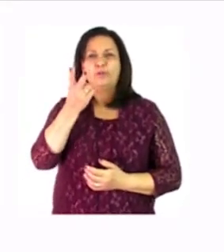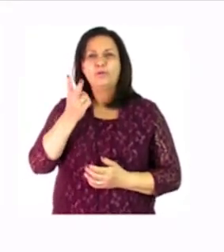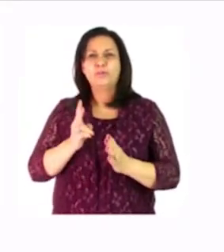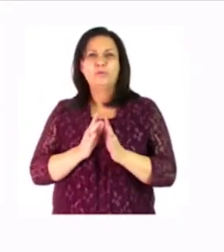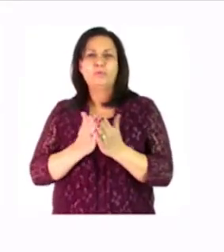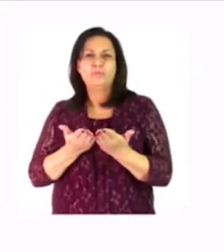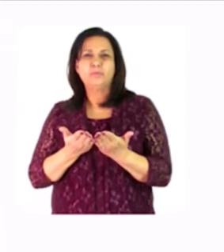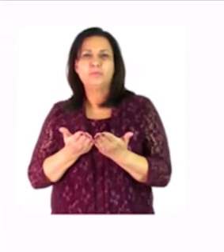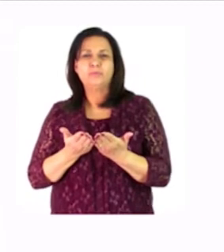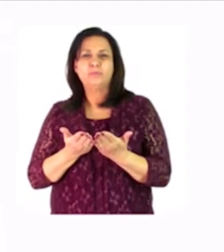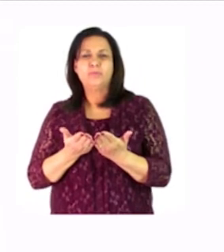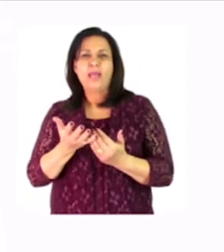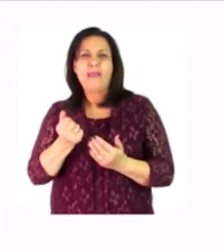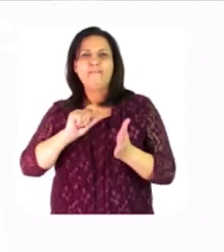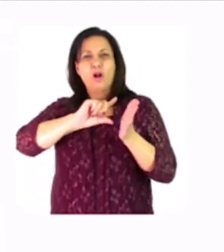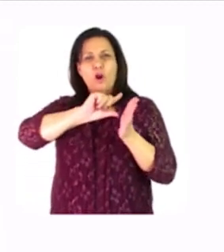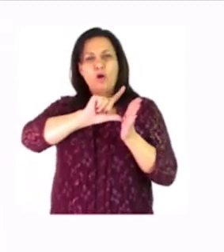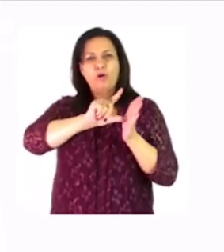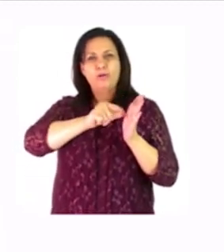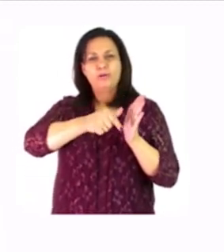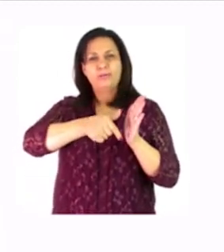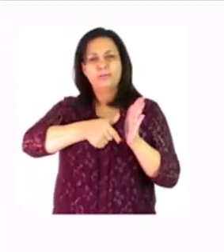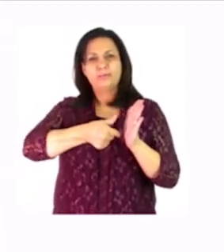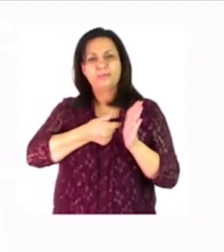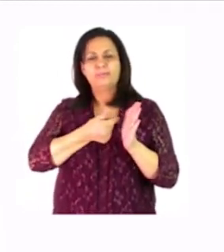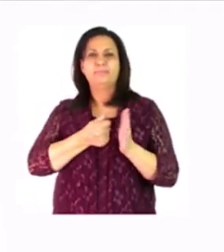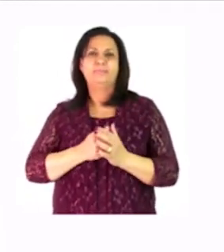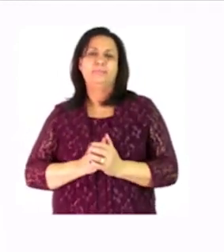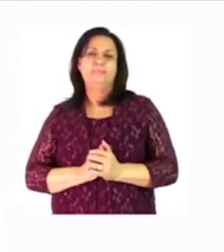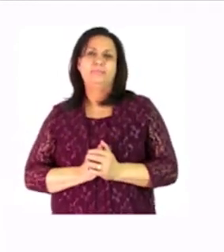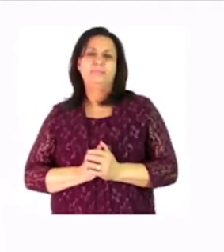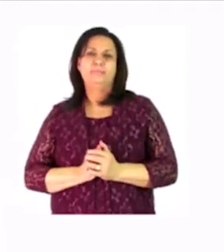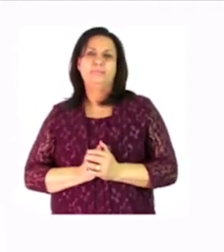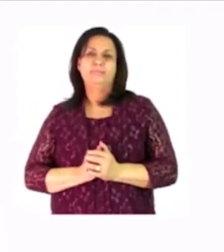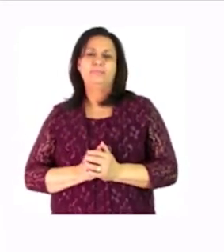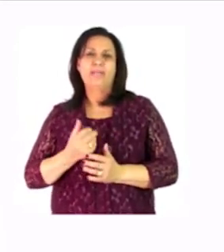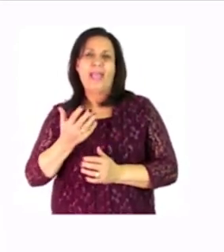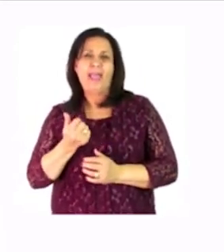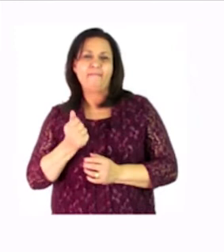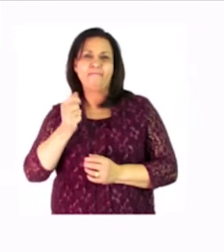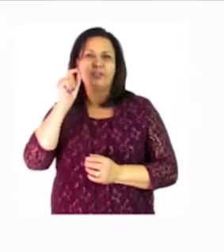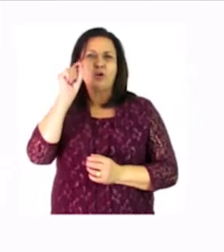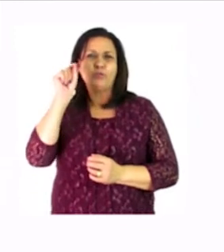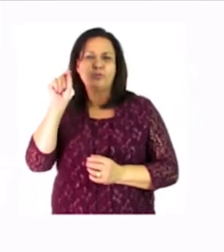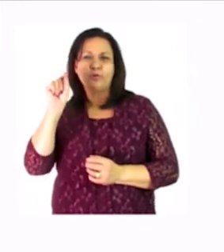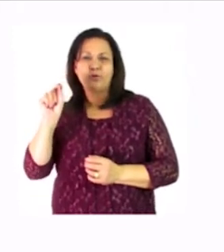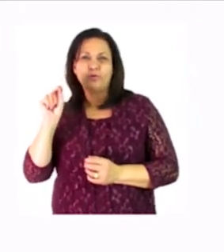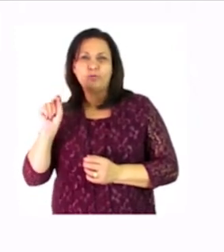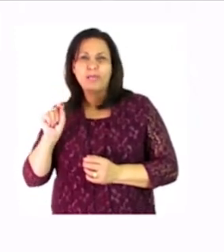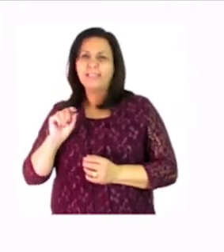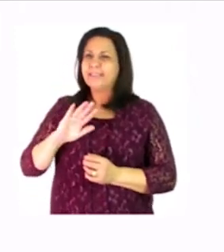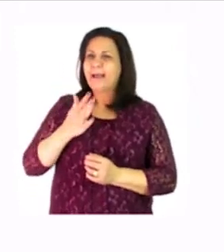if have a clock which is on the booklet it has some dots on it and some